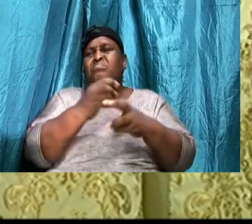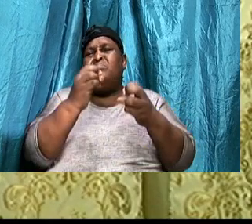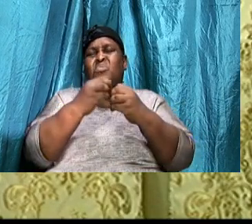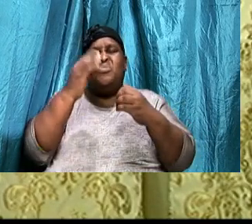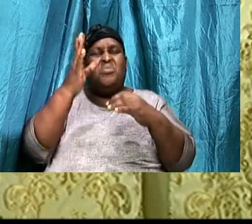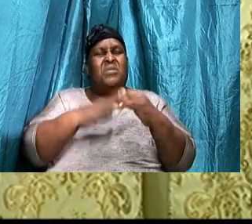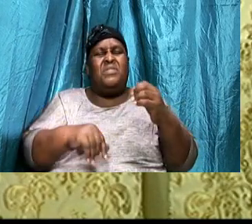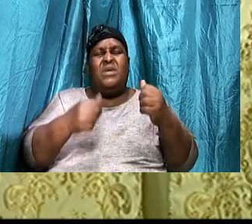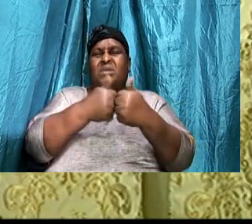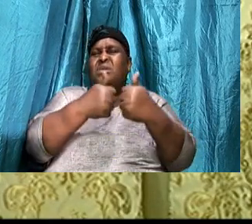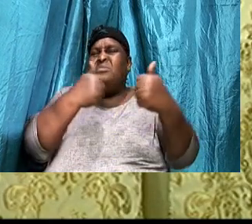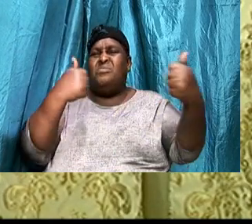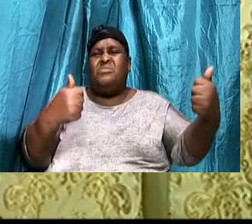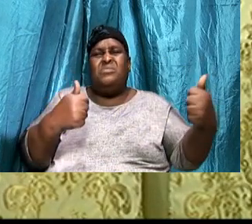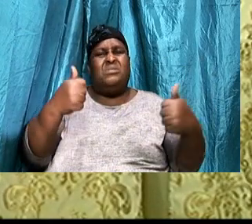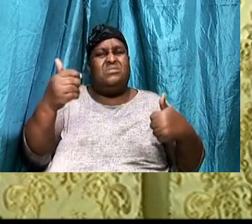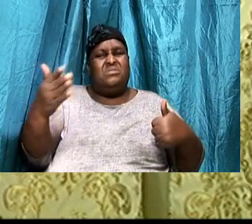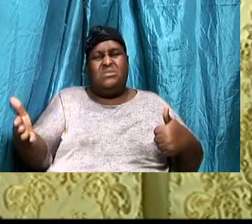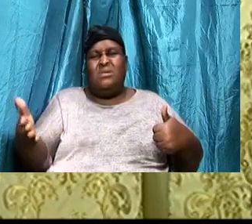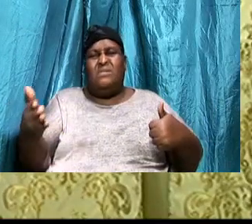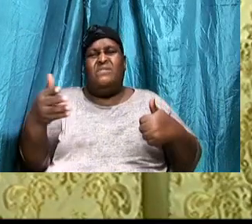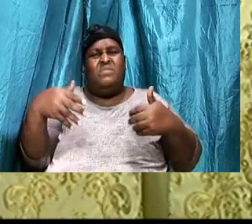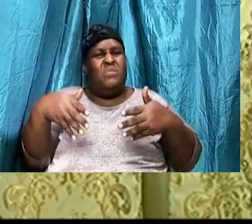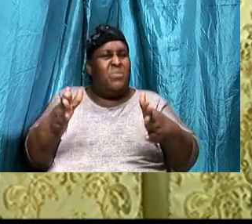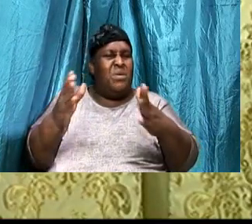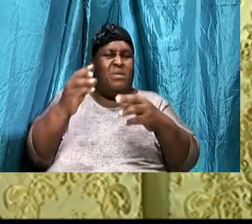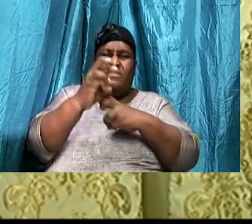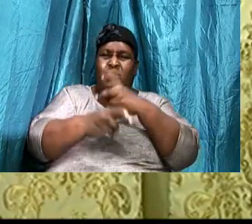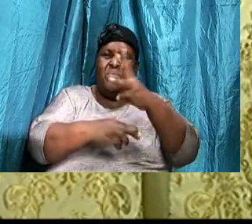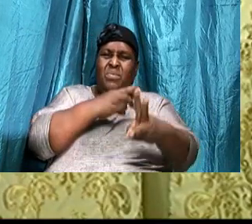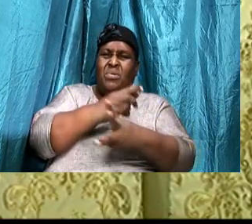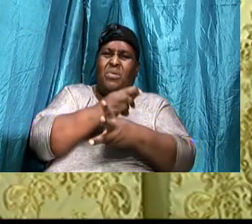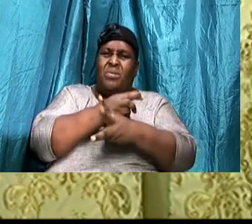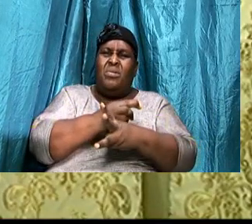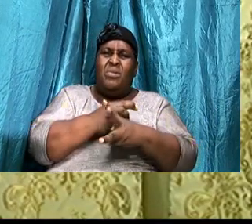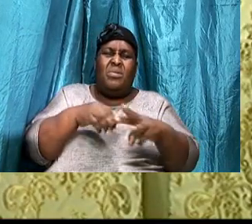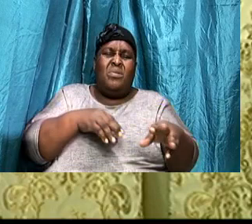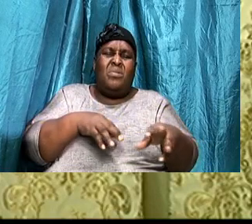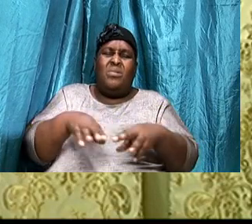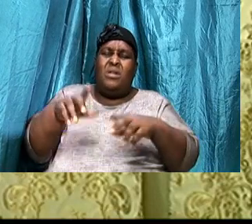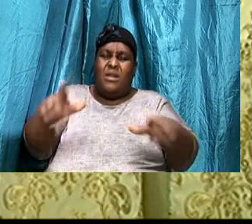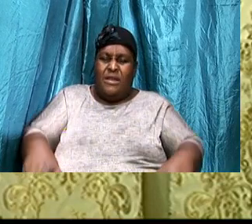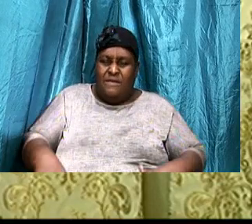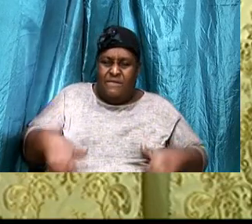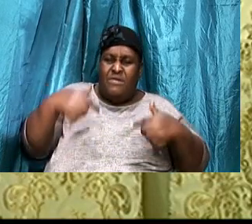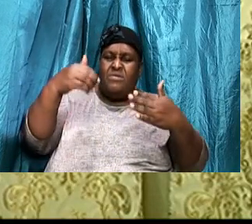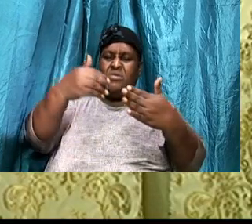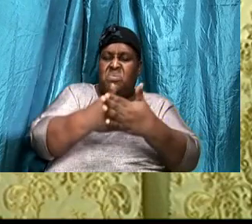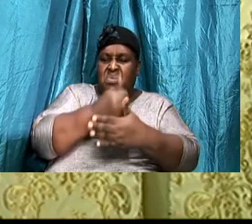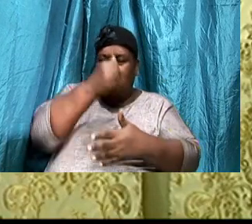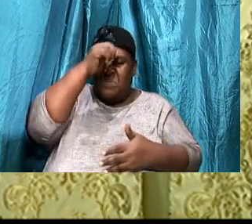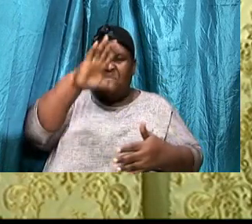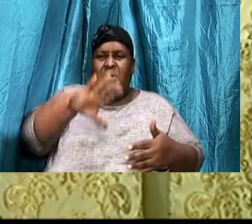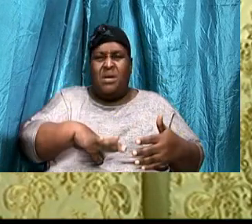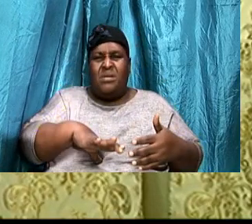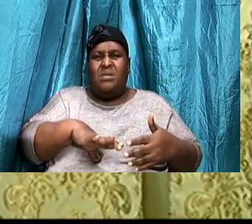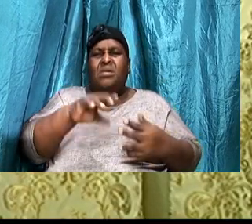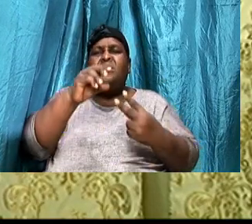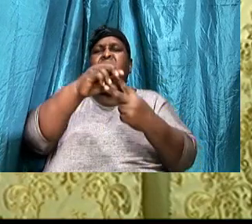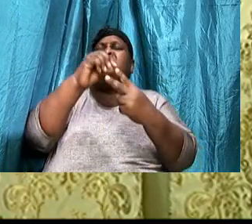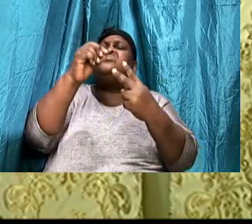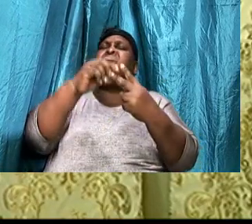From the ways, Of the world, Walking in, The new man, The ways of the new man, And they choose, To participate,